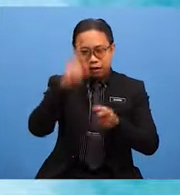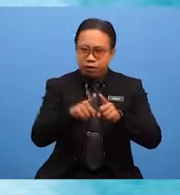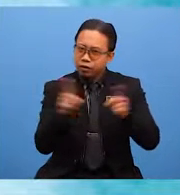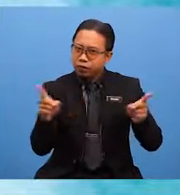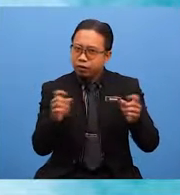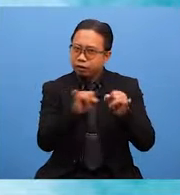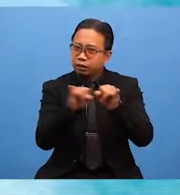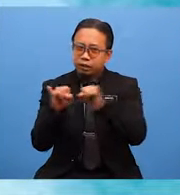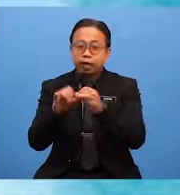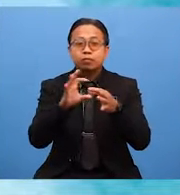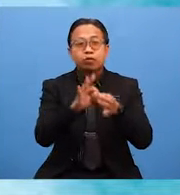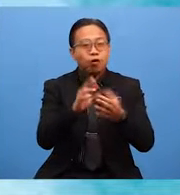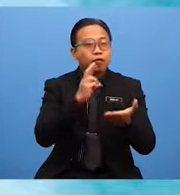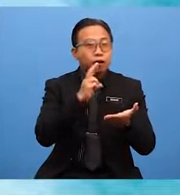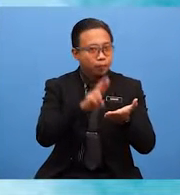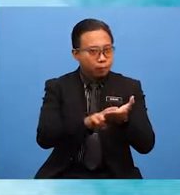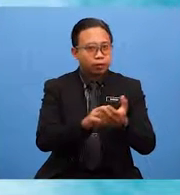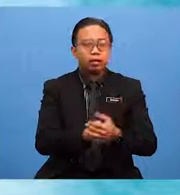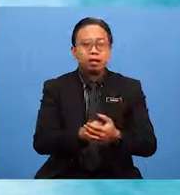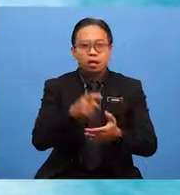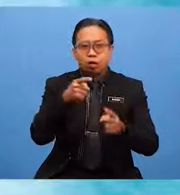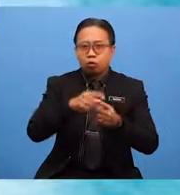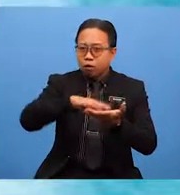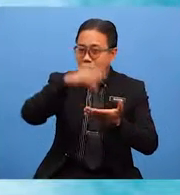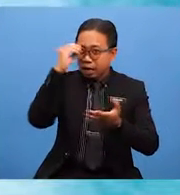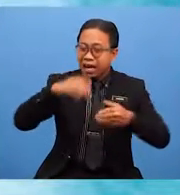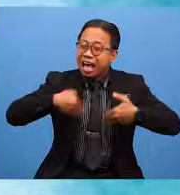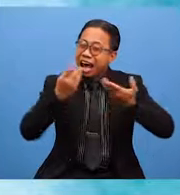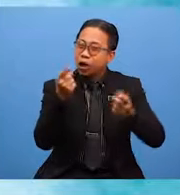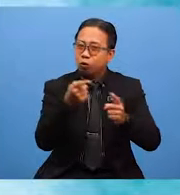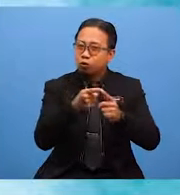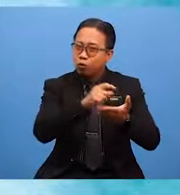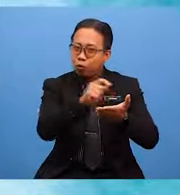report, to learn how to write a report.